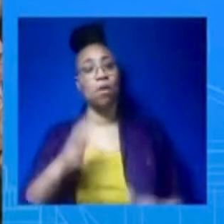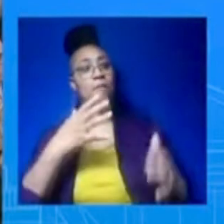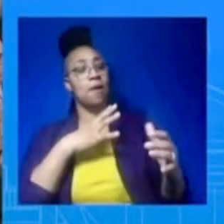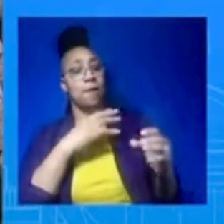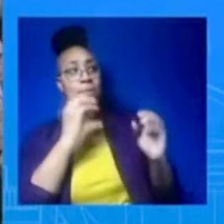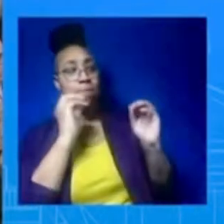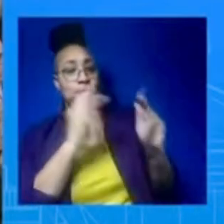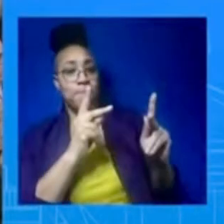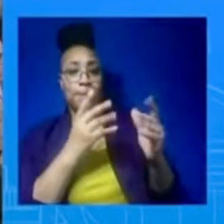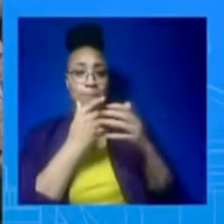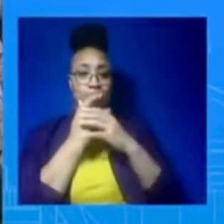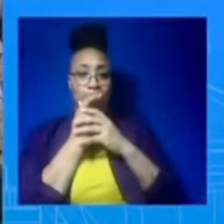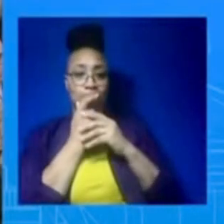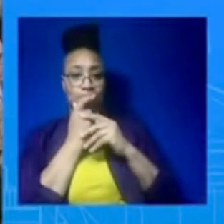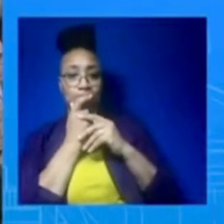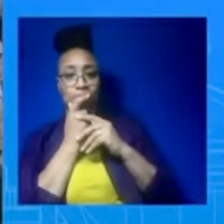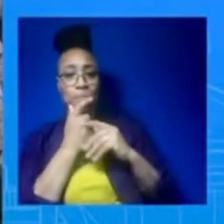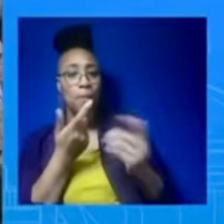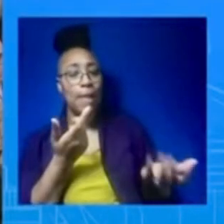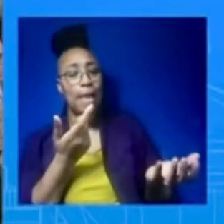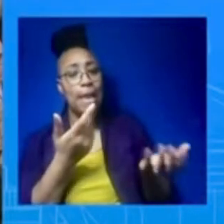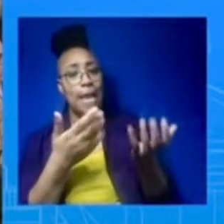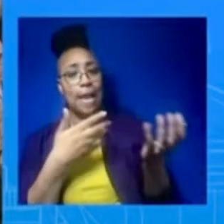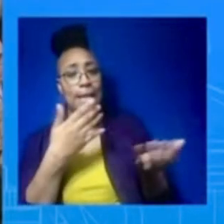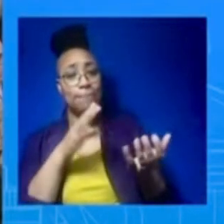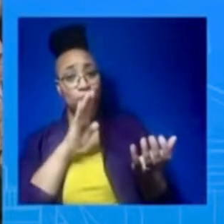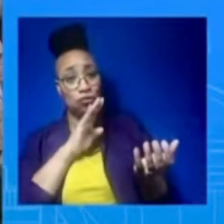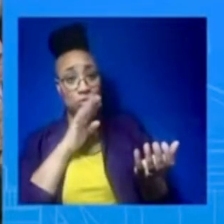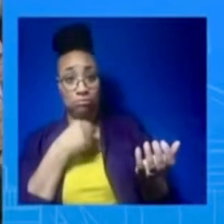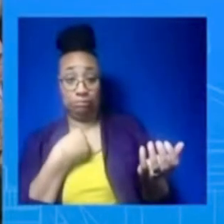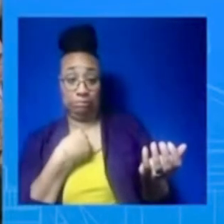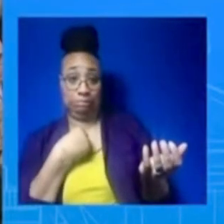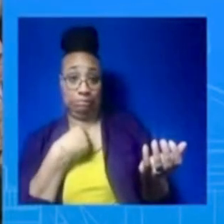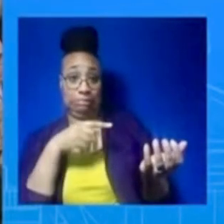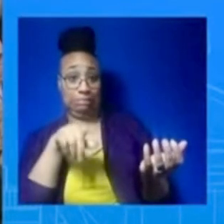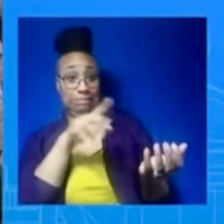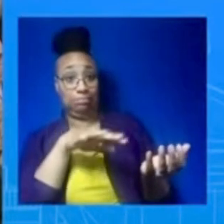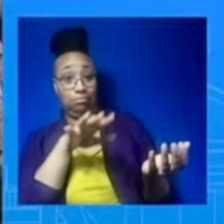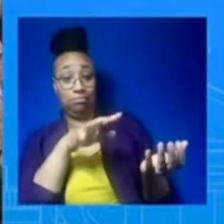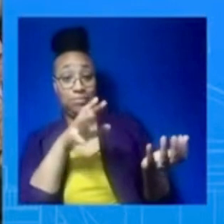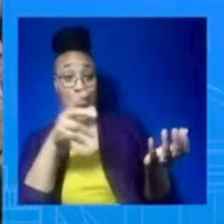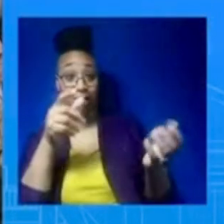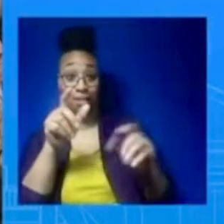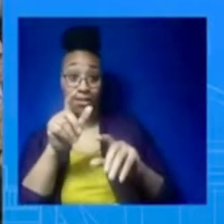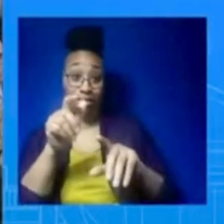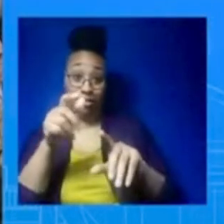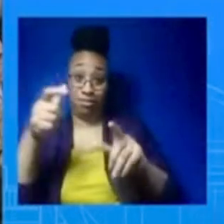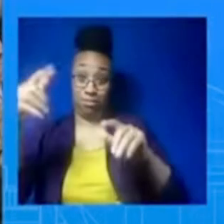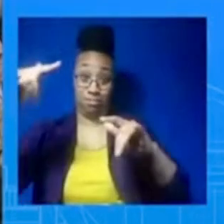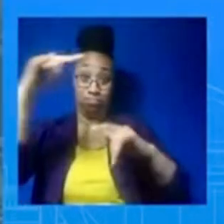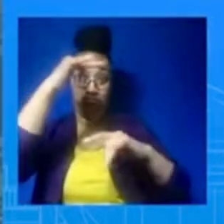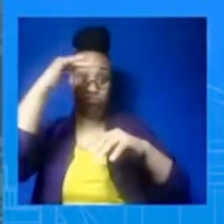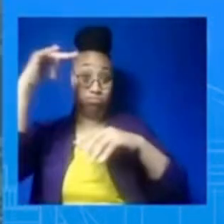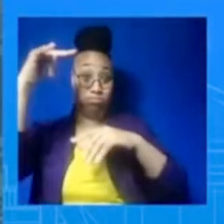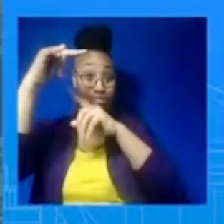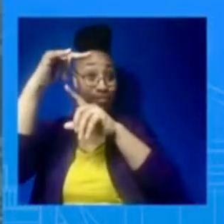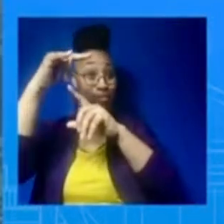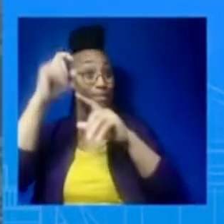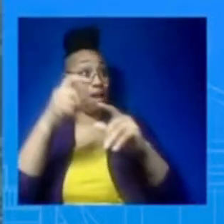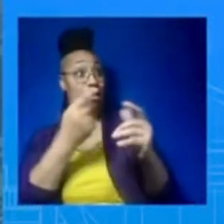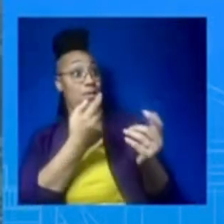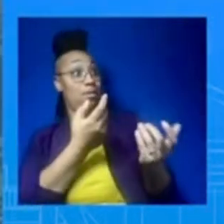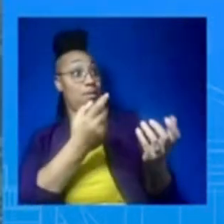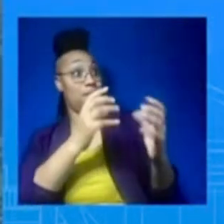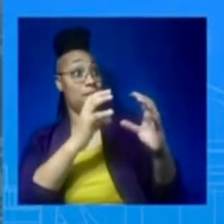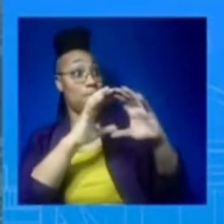this was a $12 hobby balloon from a group of kids in Illinois after the fact? Again, given the information that we had at the